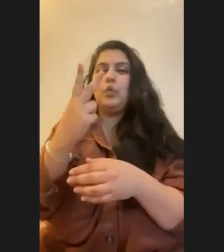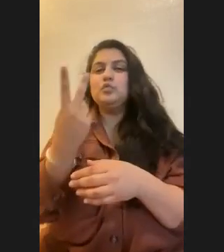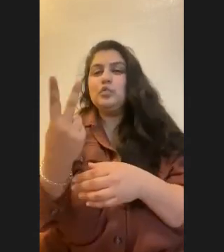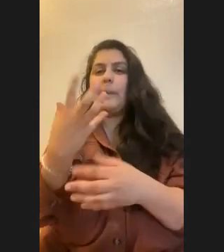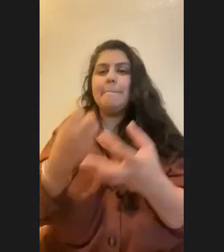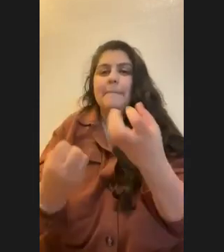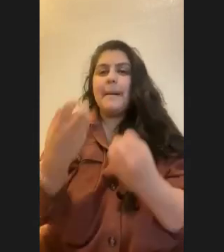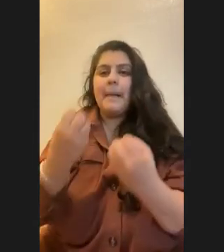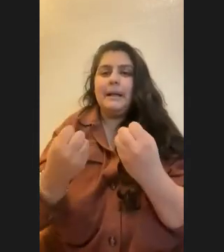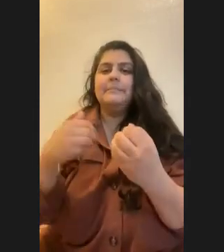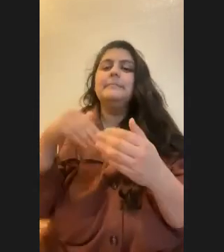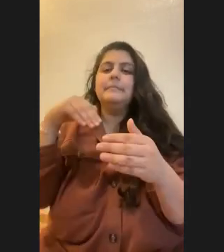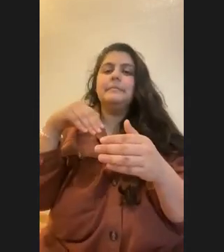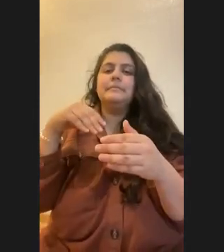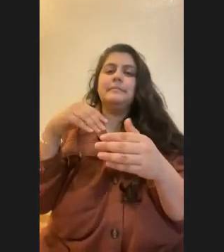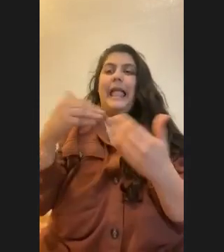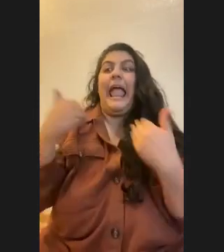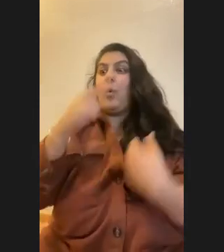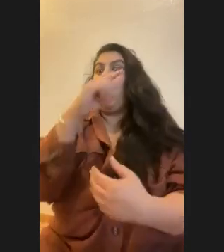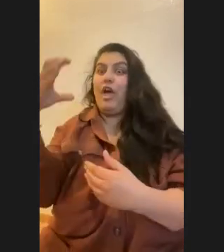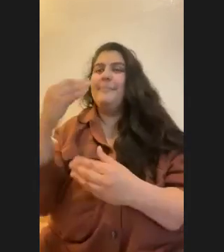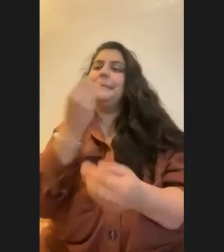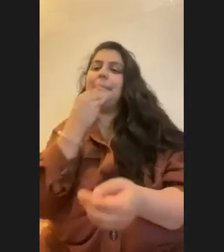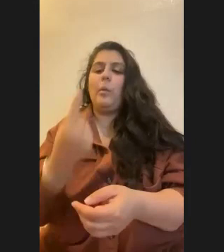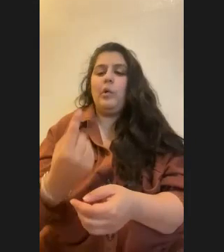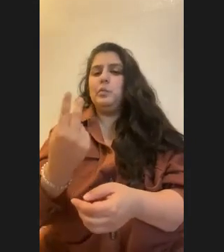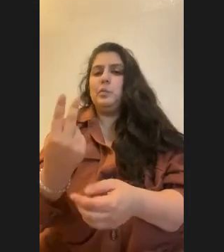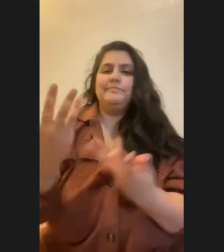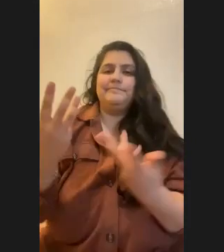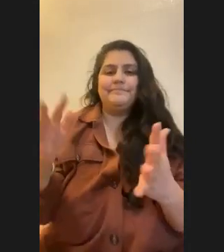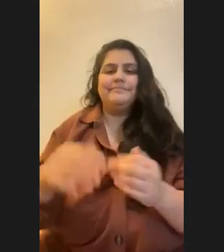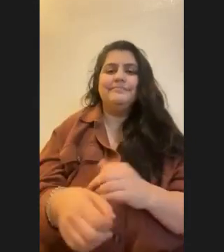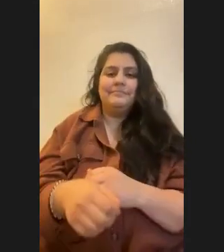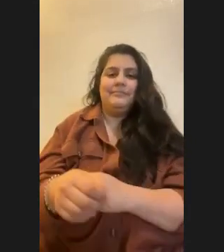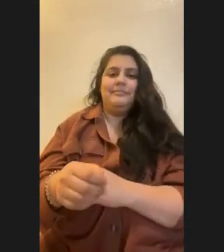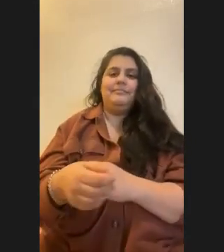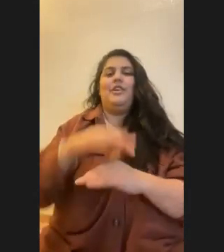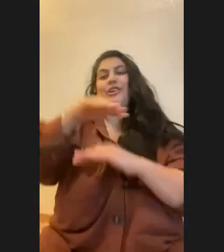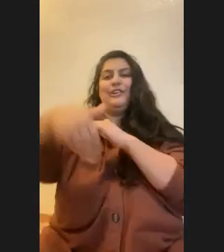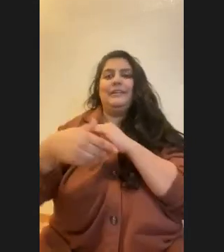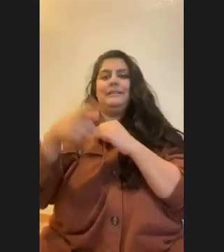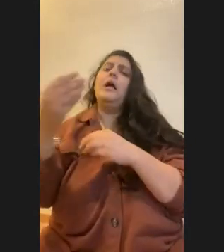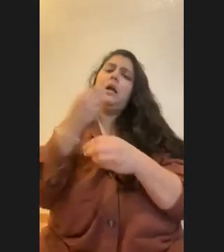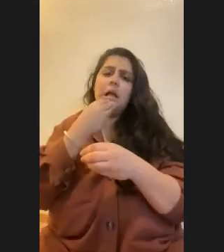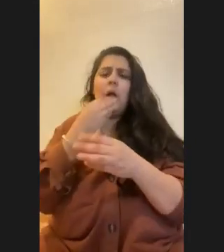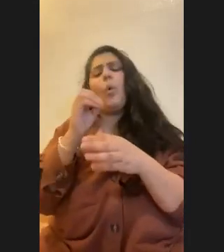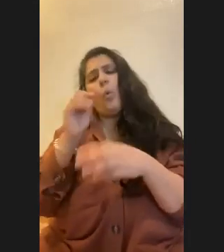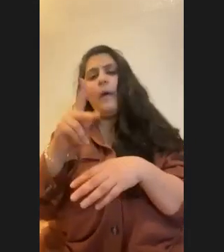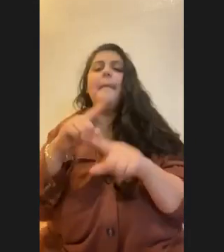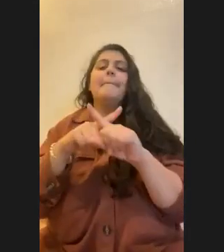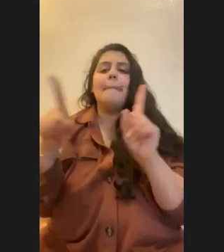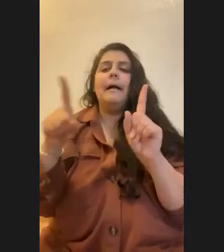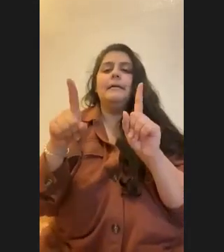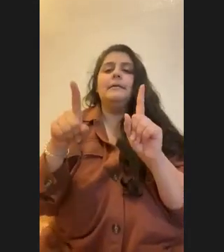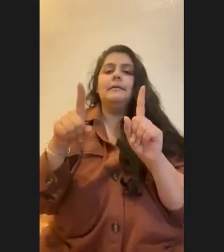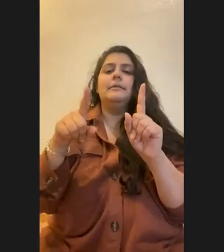100 polyps. So all night, like they're decent feeders, but not all can increase